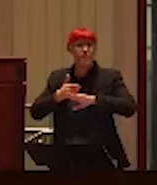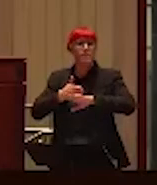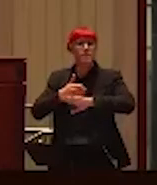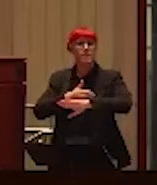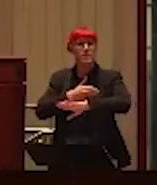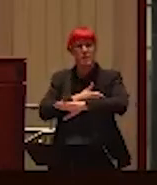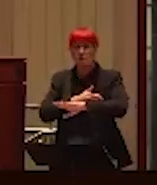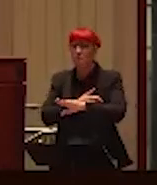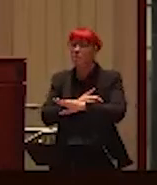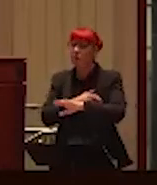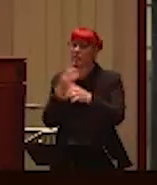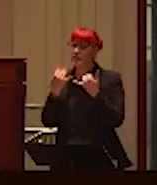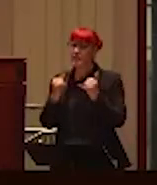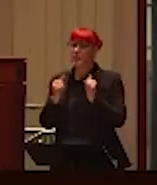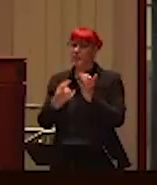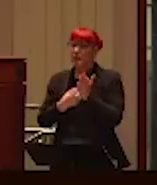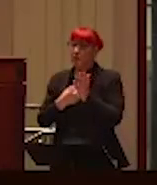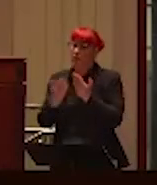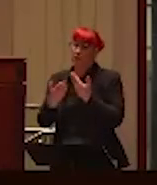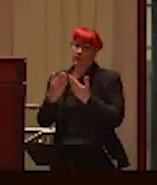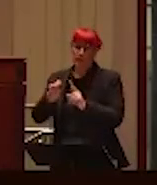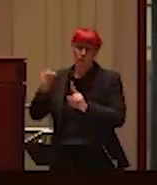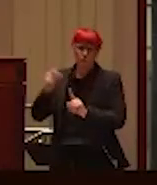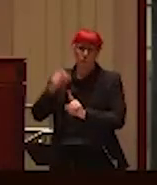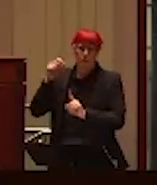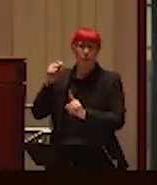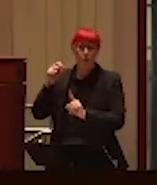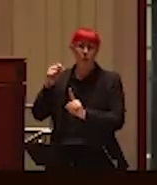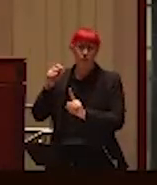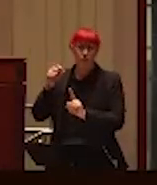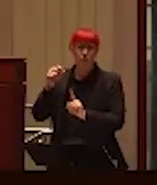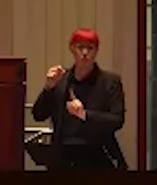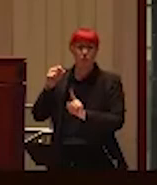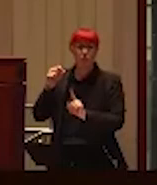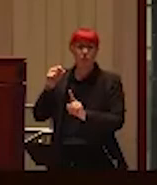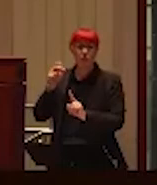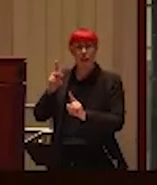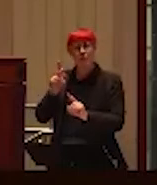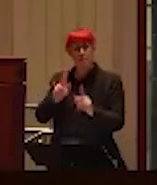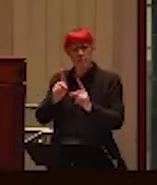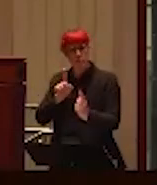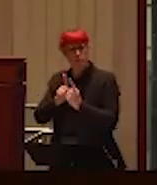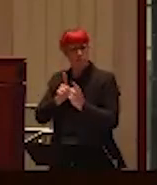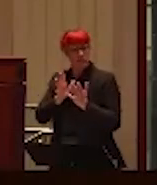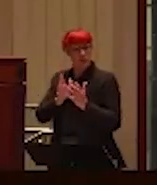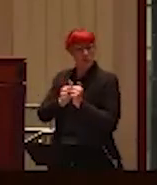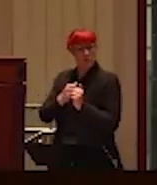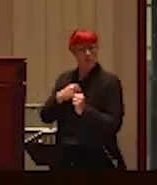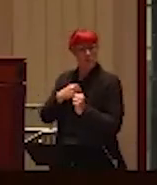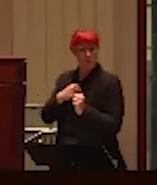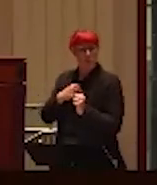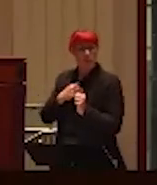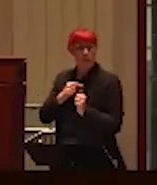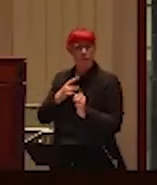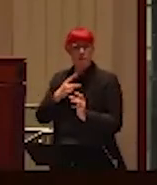triggers, and I get triggered by certain things that happen by certain people, and the way people may speak to me, or, or do things, or, uh, et cetera,